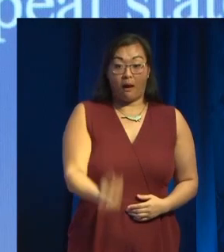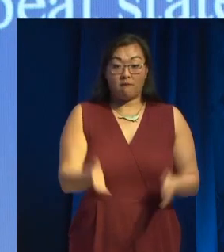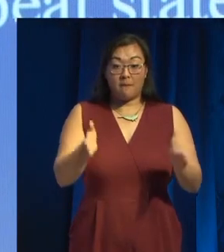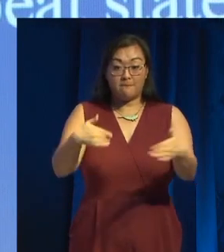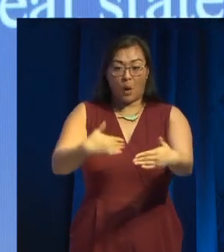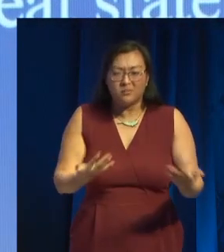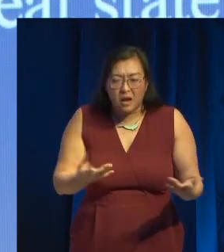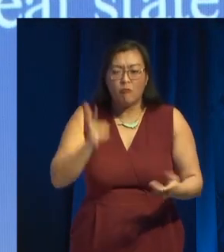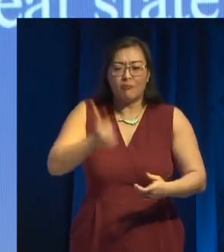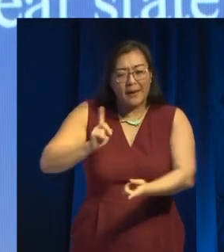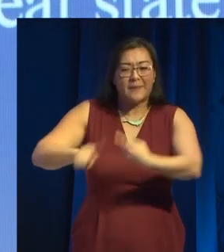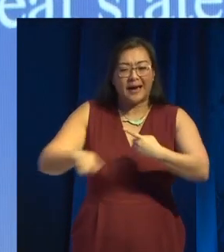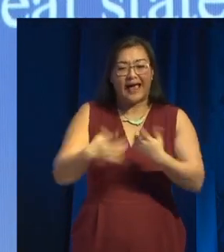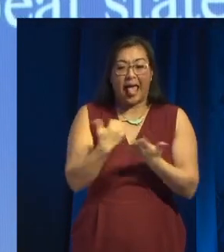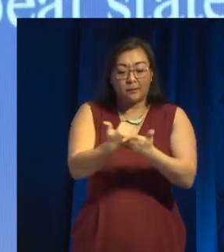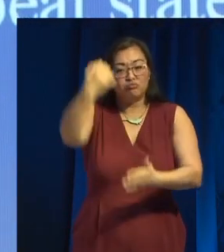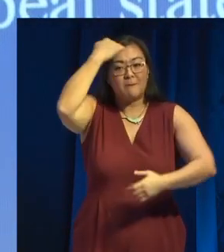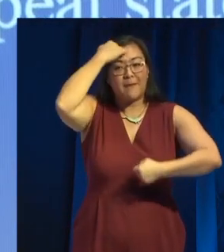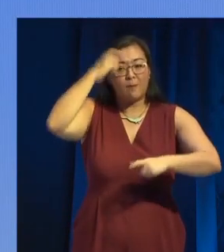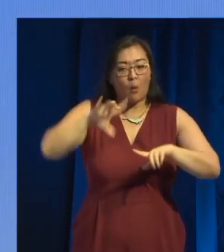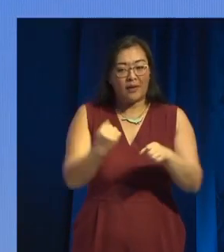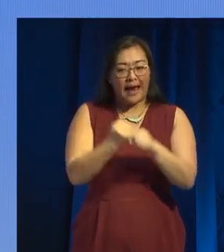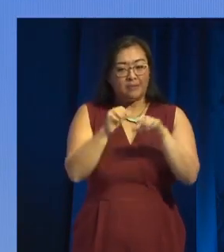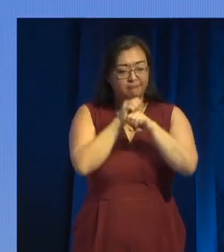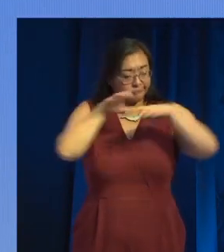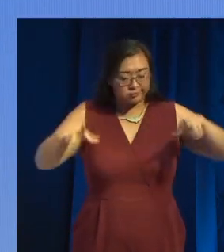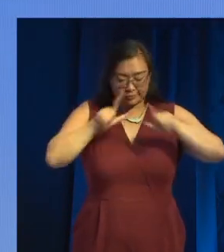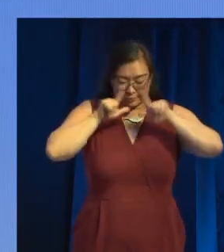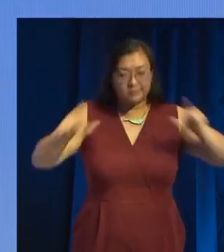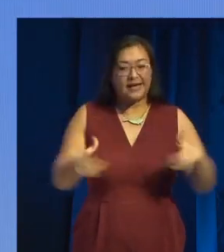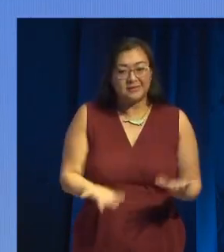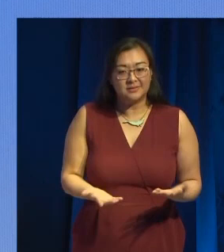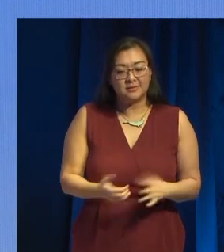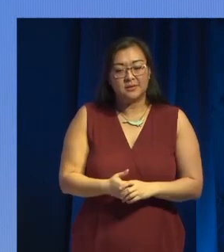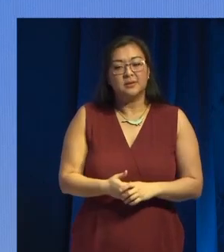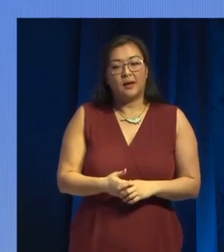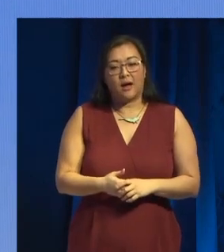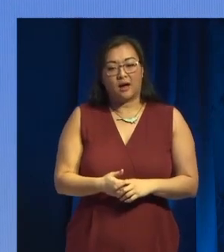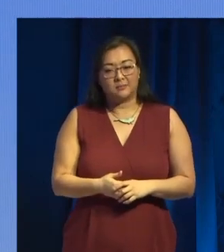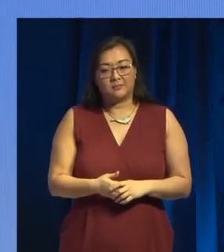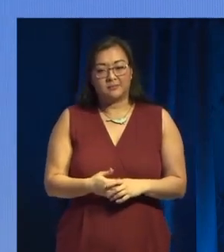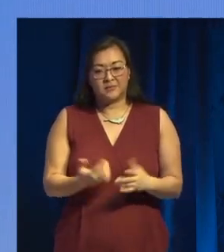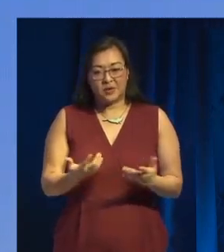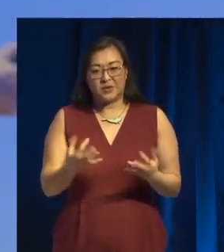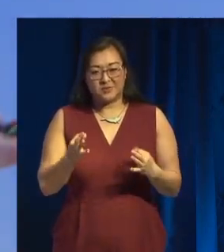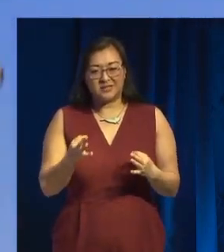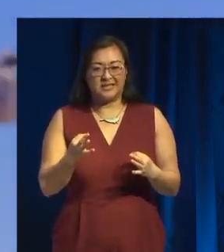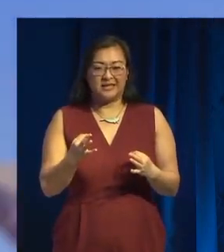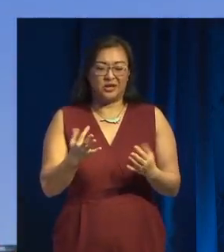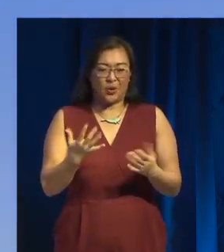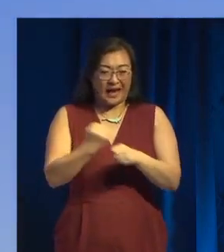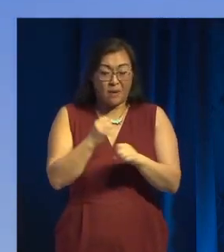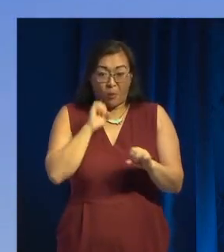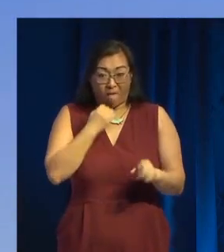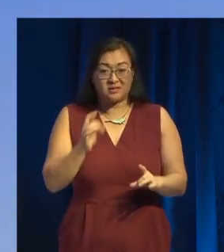way of getting the player to remember what the whole game state is. Particularly when the game is almost nothing but picking up items, going somewhere else,